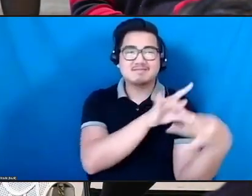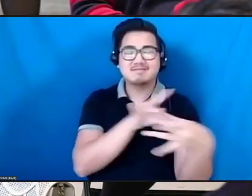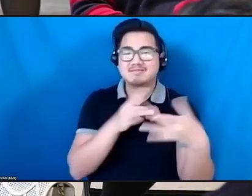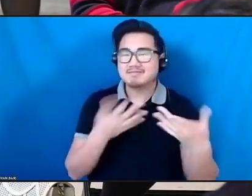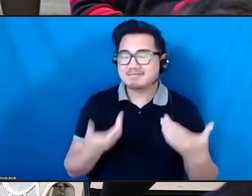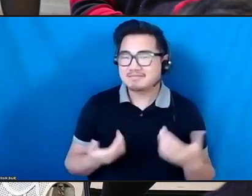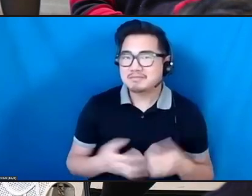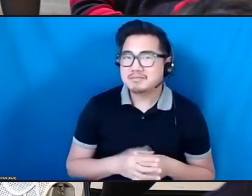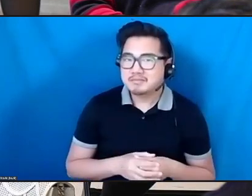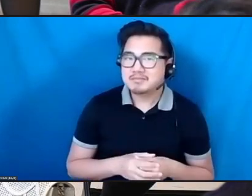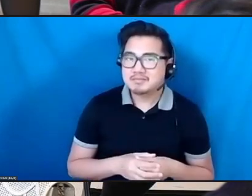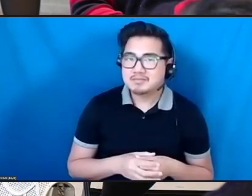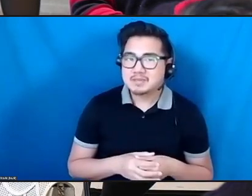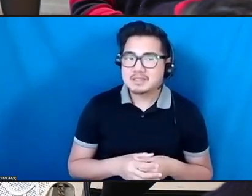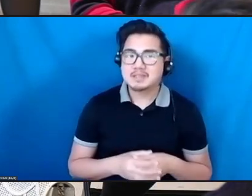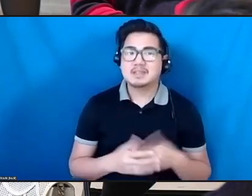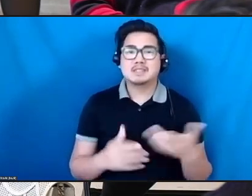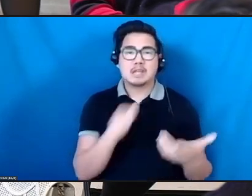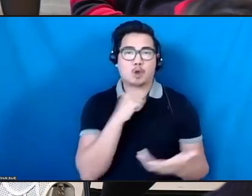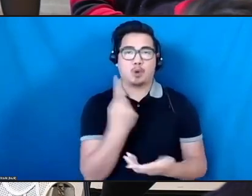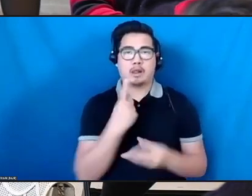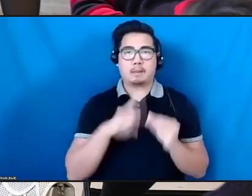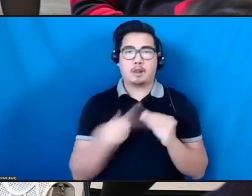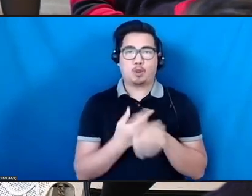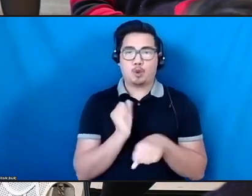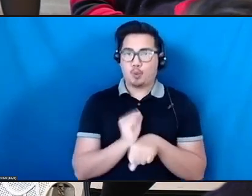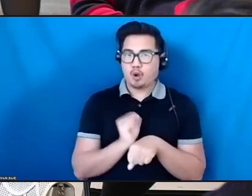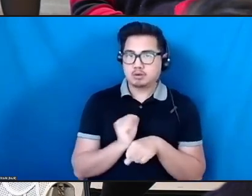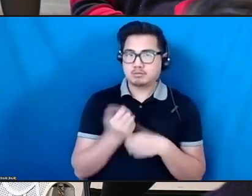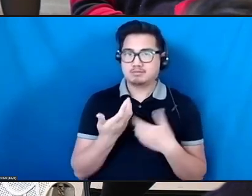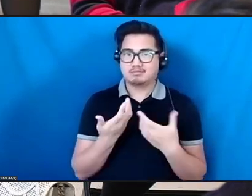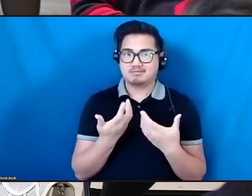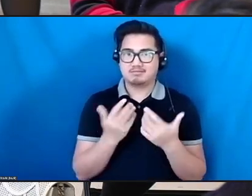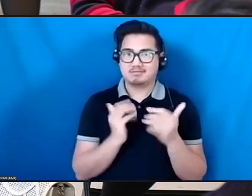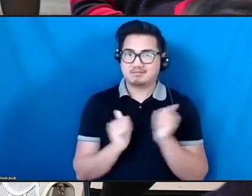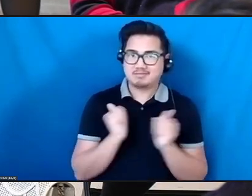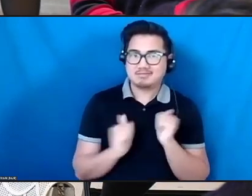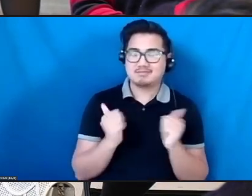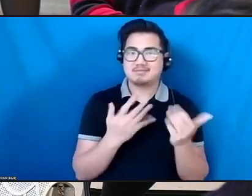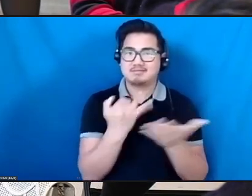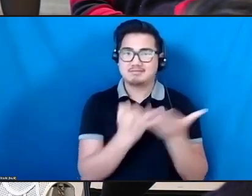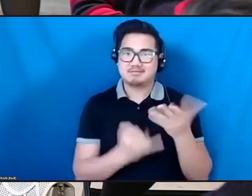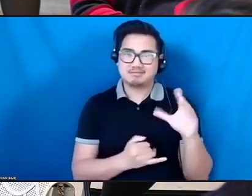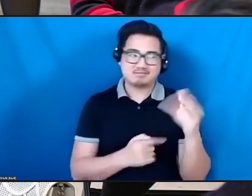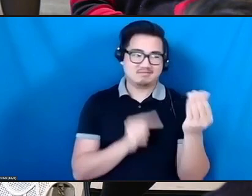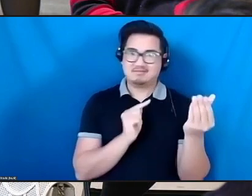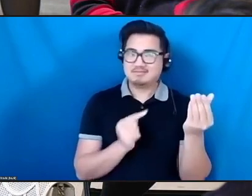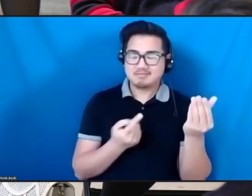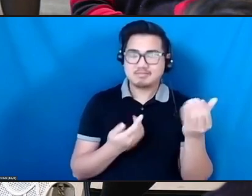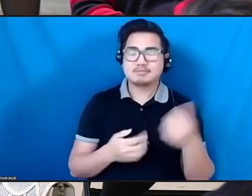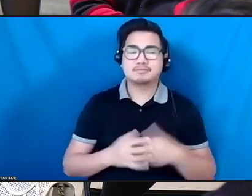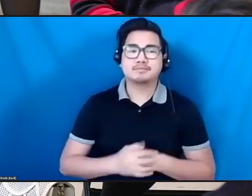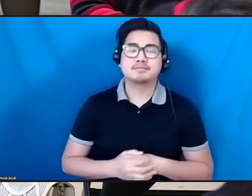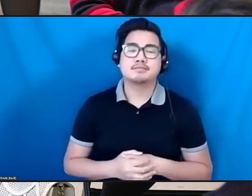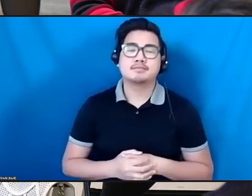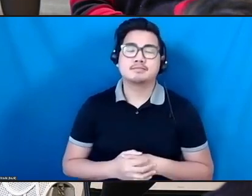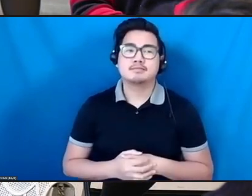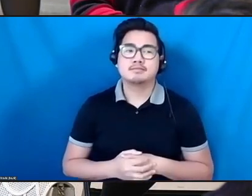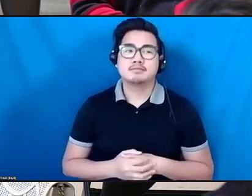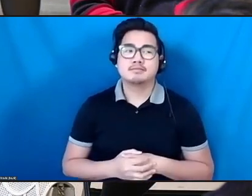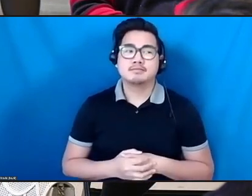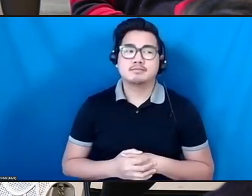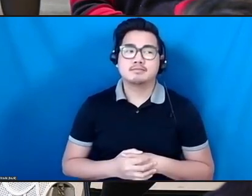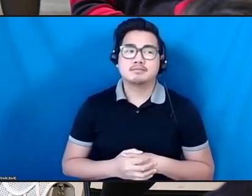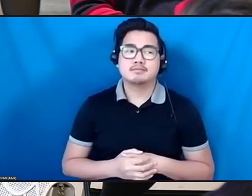work on stage. So, you know, I think so much about the building on all of the